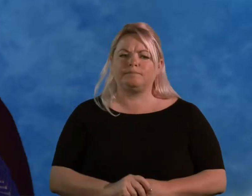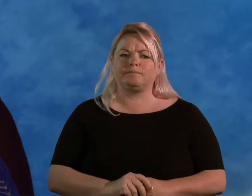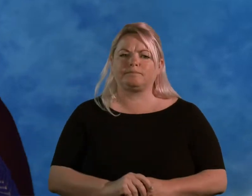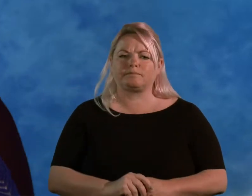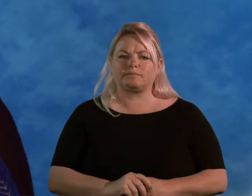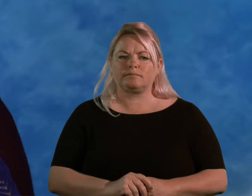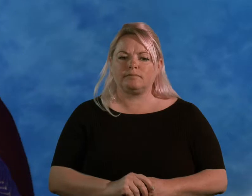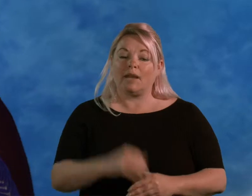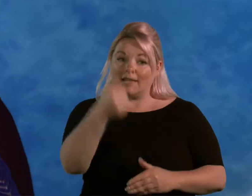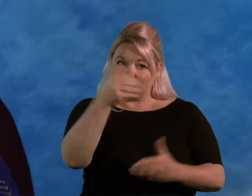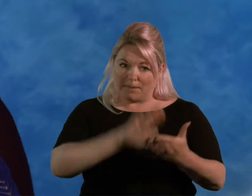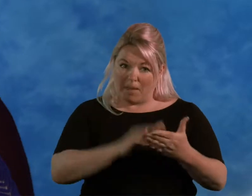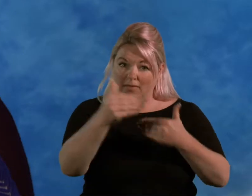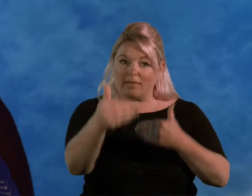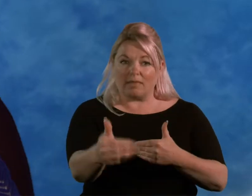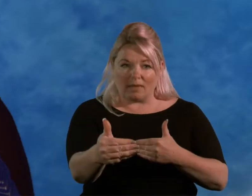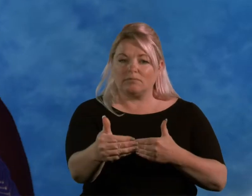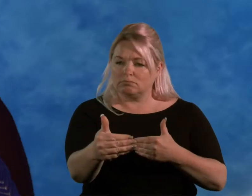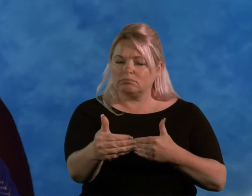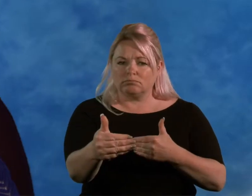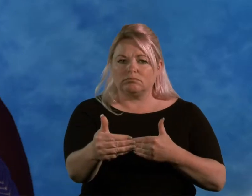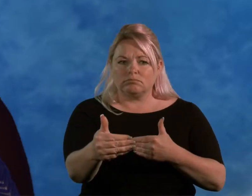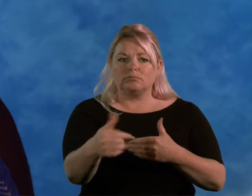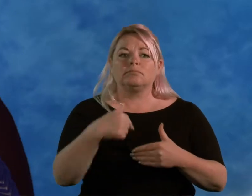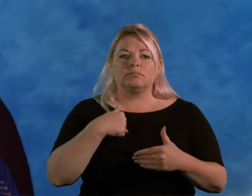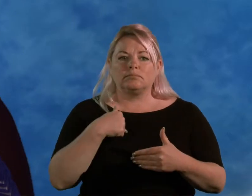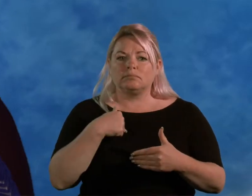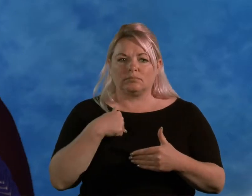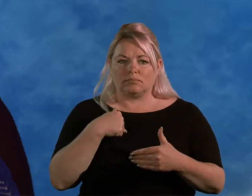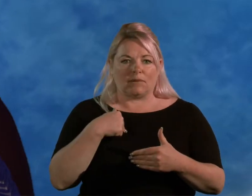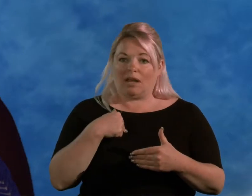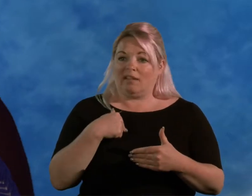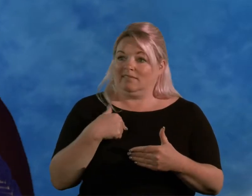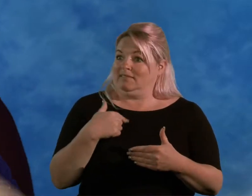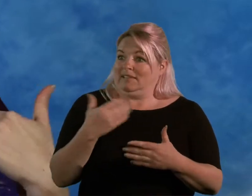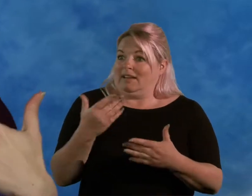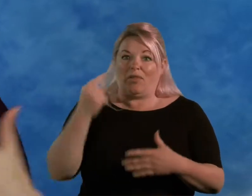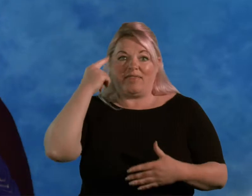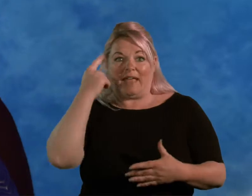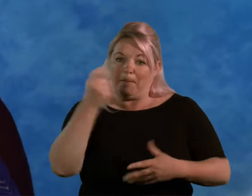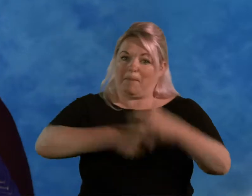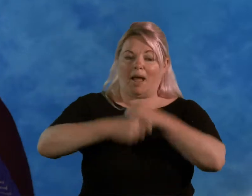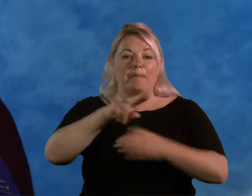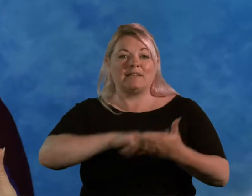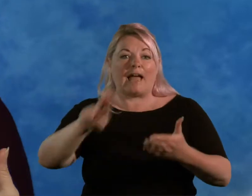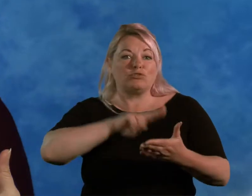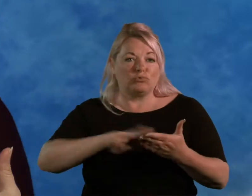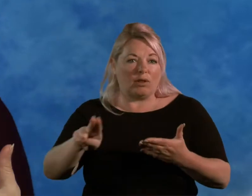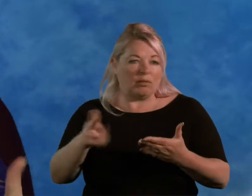that within six months, I was basically in a place where, okay, I didn't need to even think about it. It was starting to come very natural.